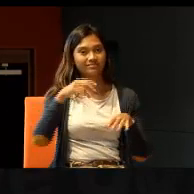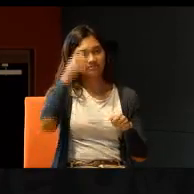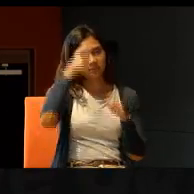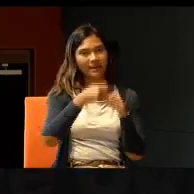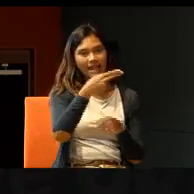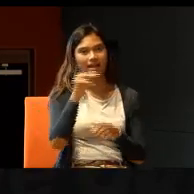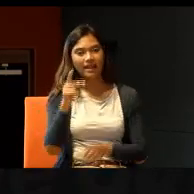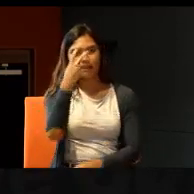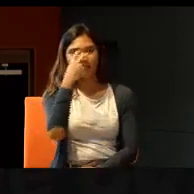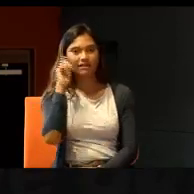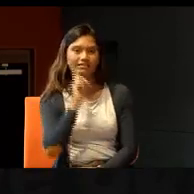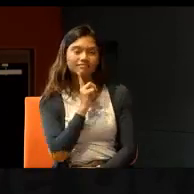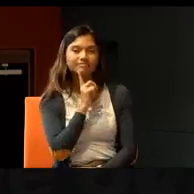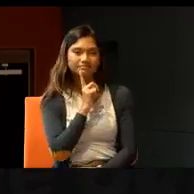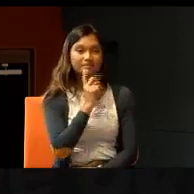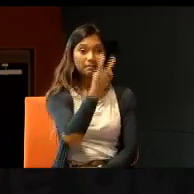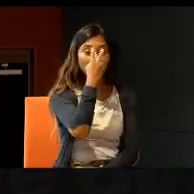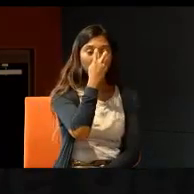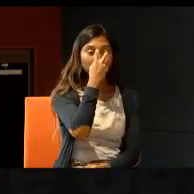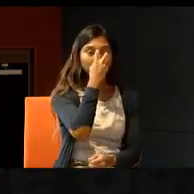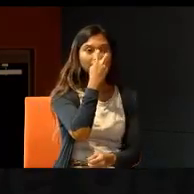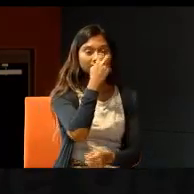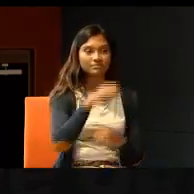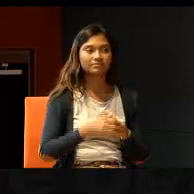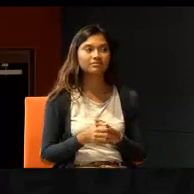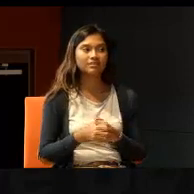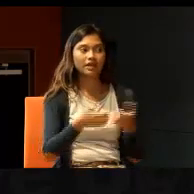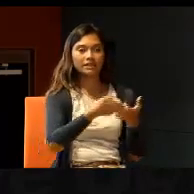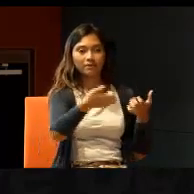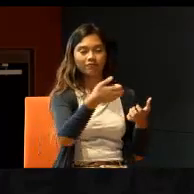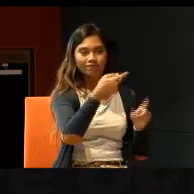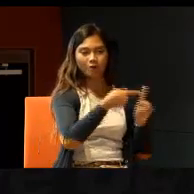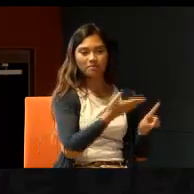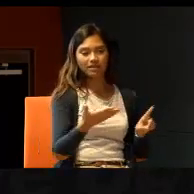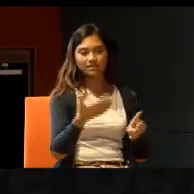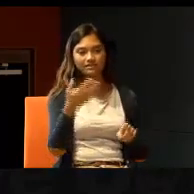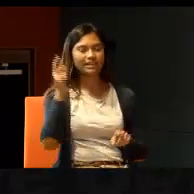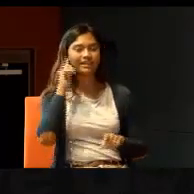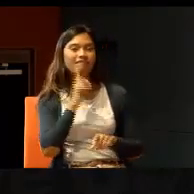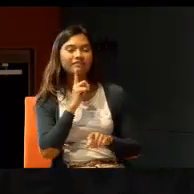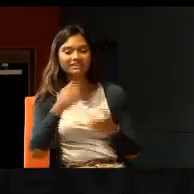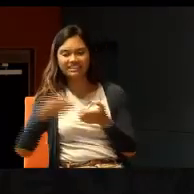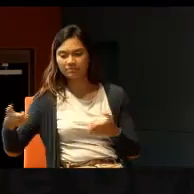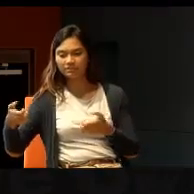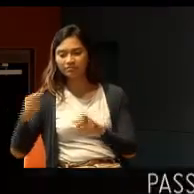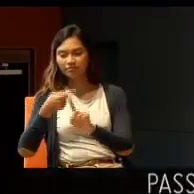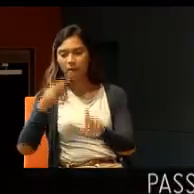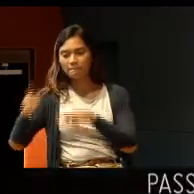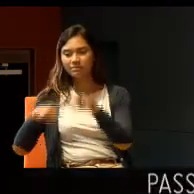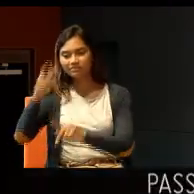blindness, separates you from things, deafness, separates you from people, because of communication barrier.